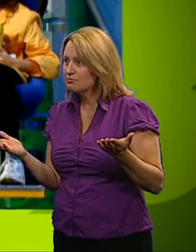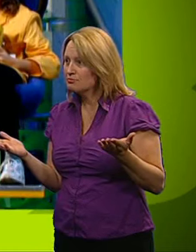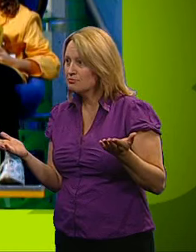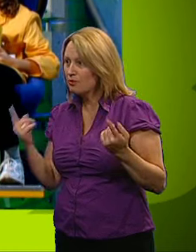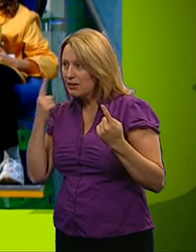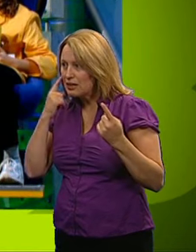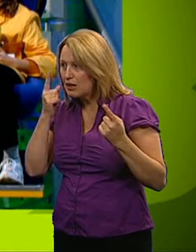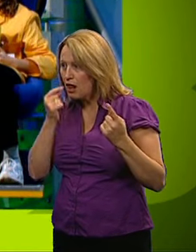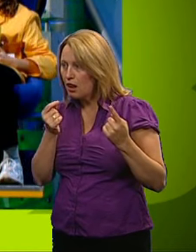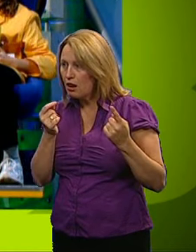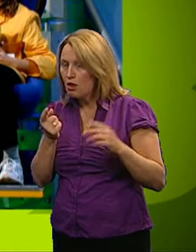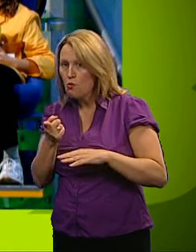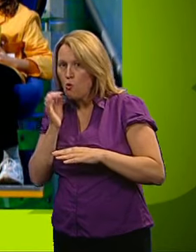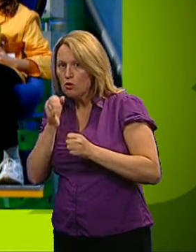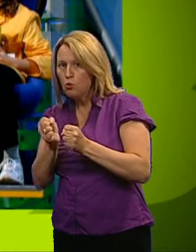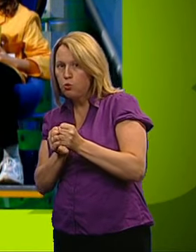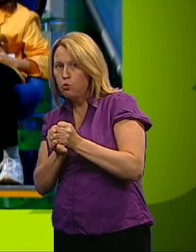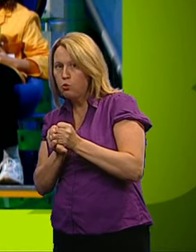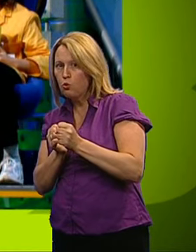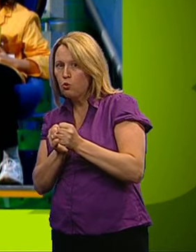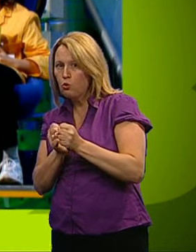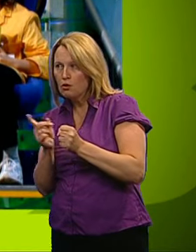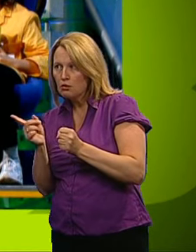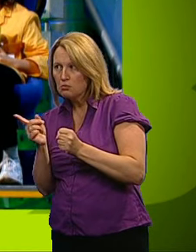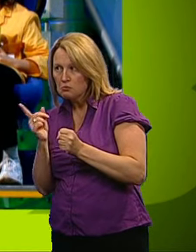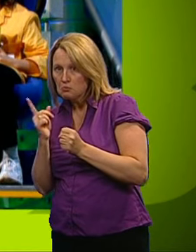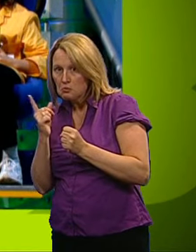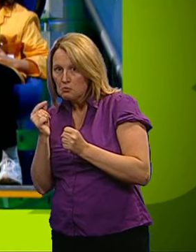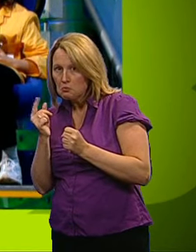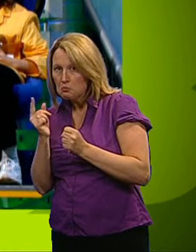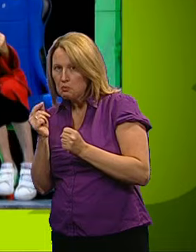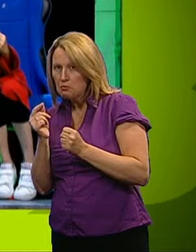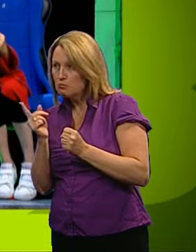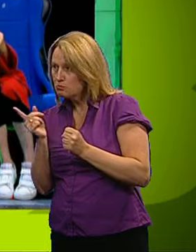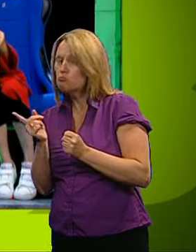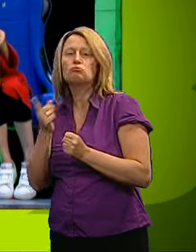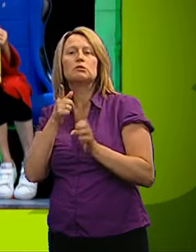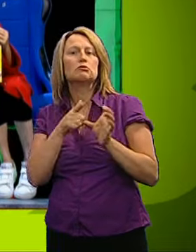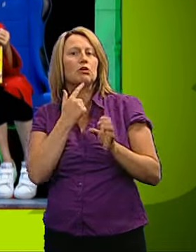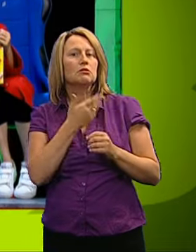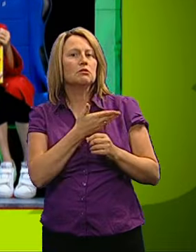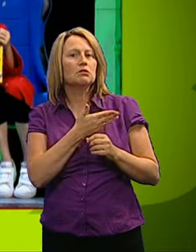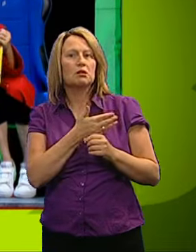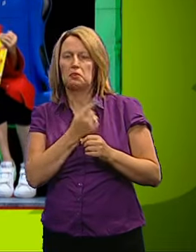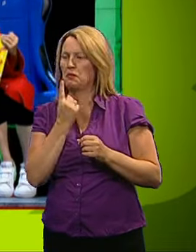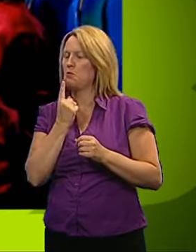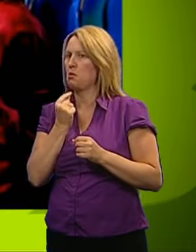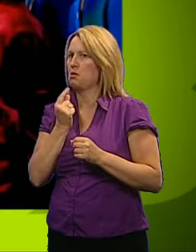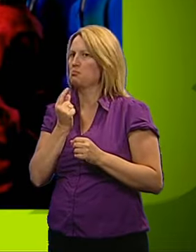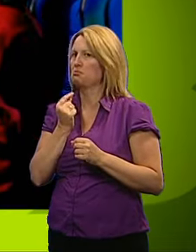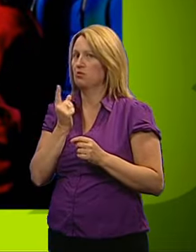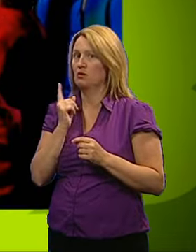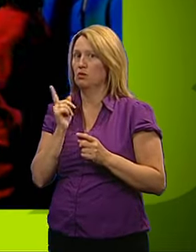Yellows, what do you think? Will water power do it? We think it will. You think it will? Reds. I think it will.